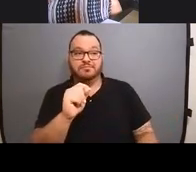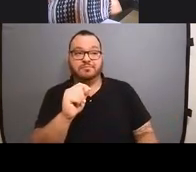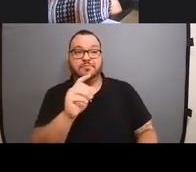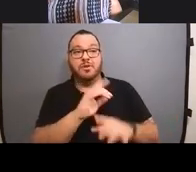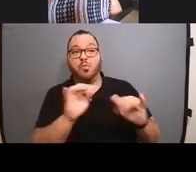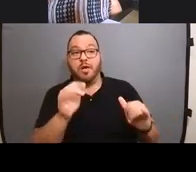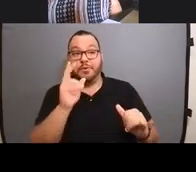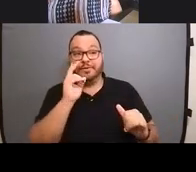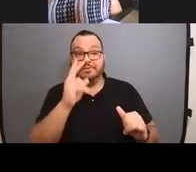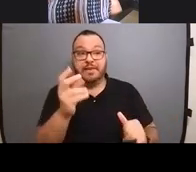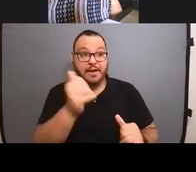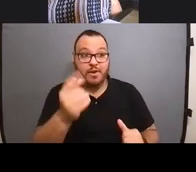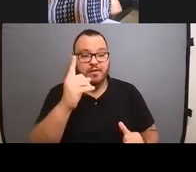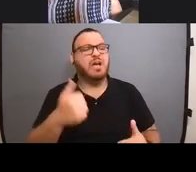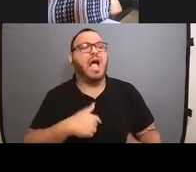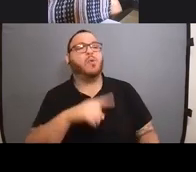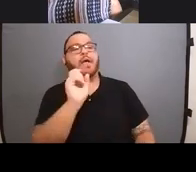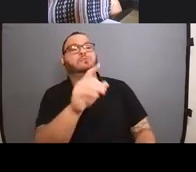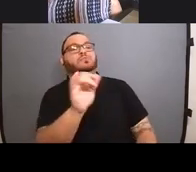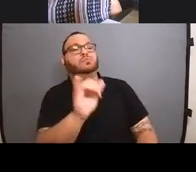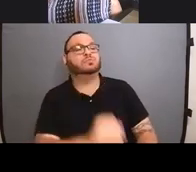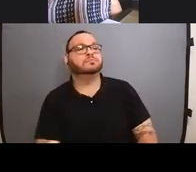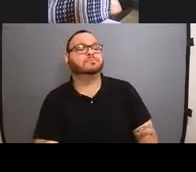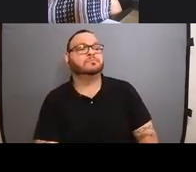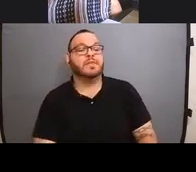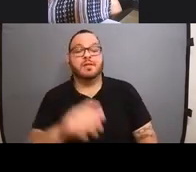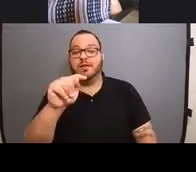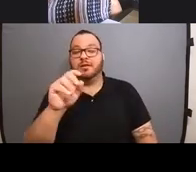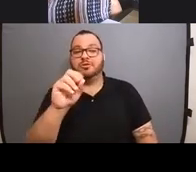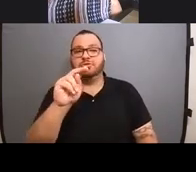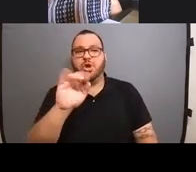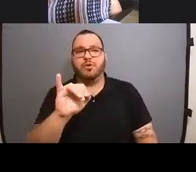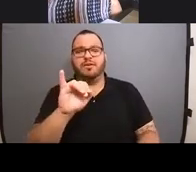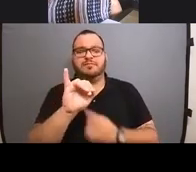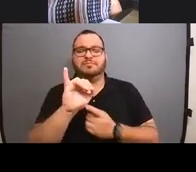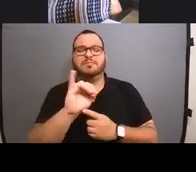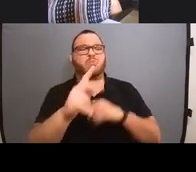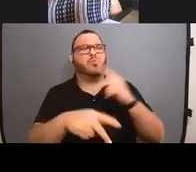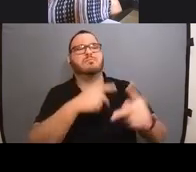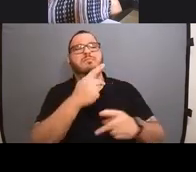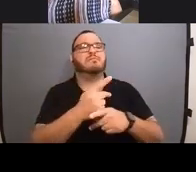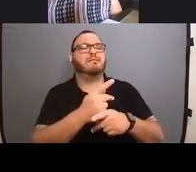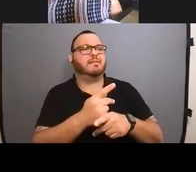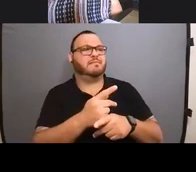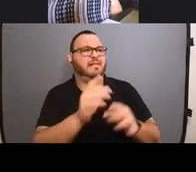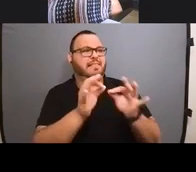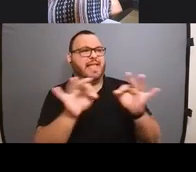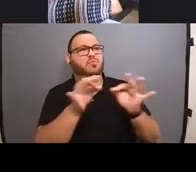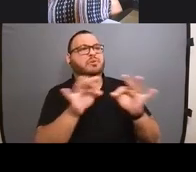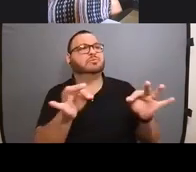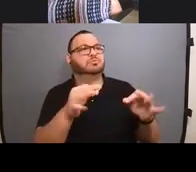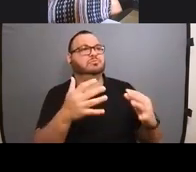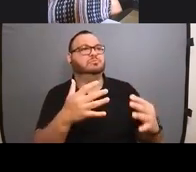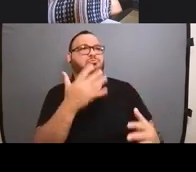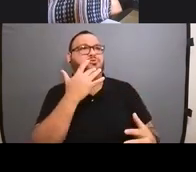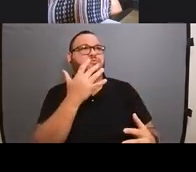I'll go ahead and ask you one more myself. Tony, what, what kind of language do you like best to talk about your own body?